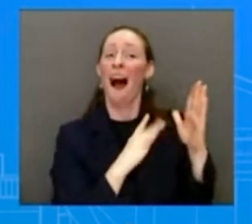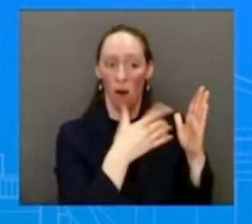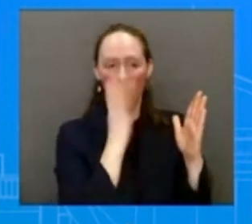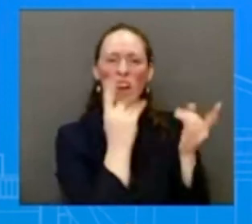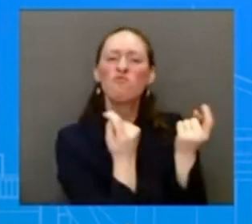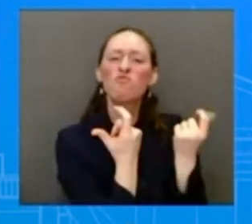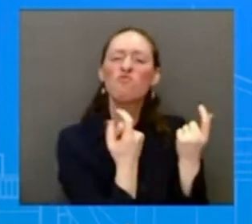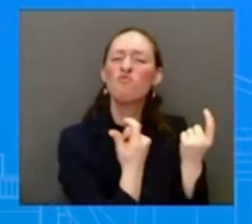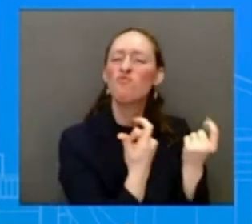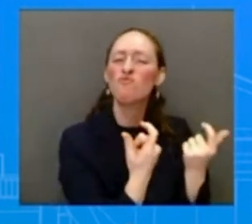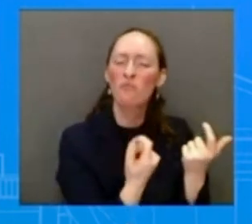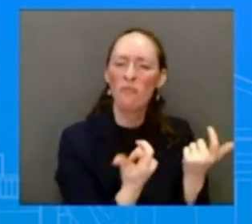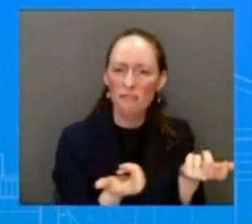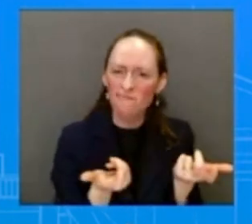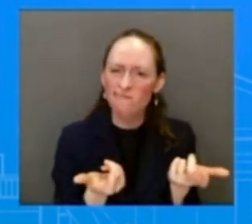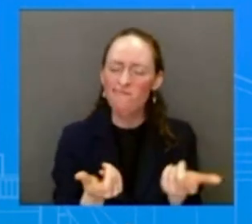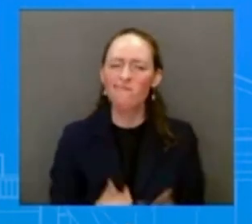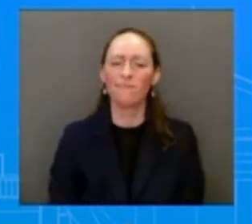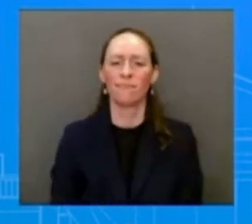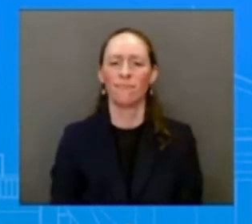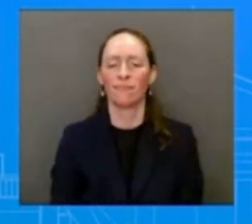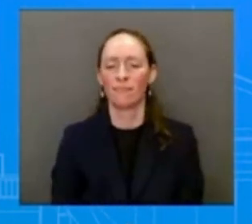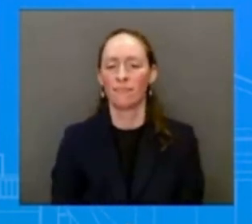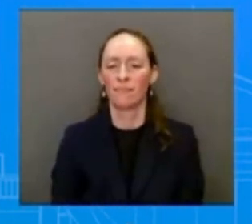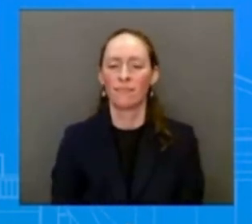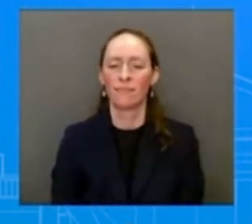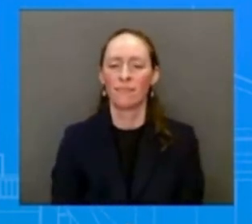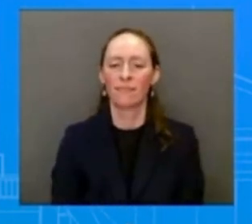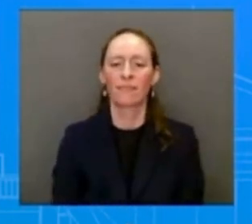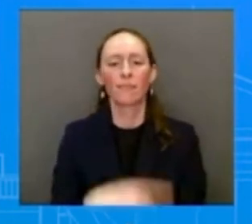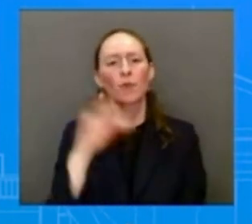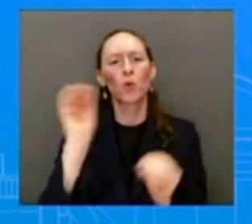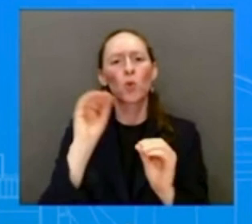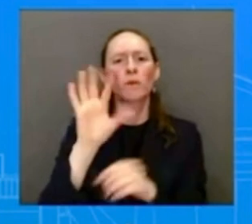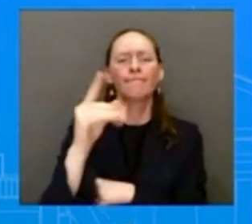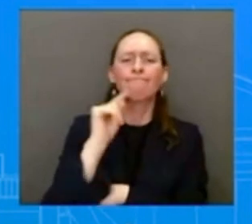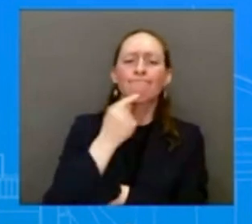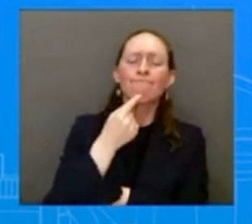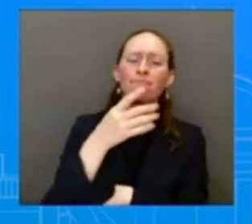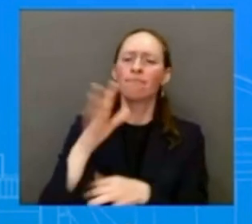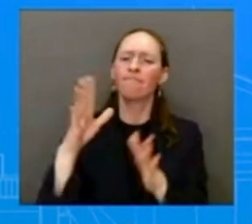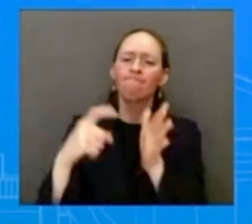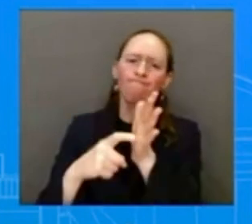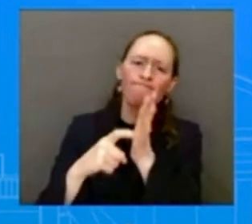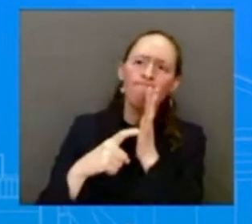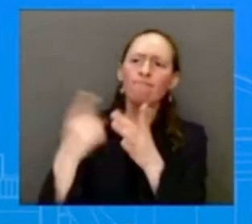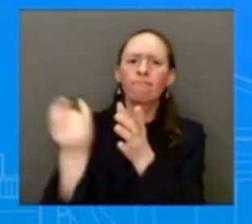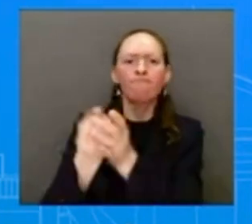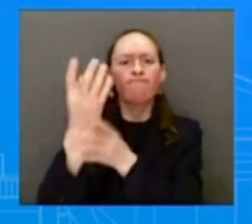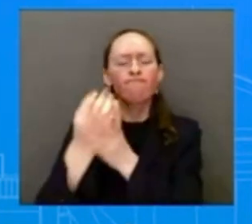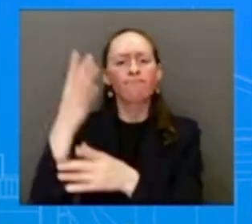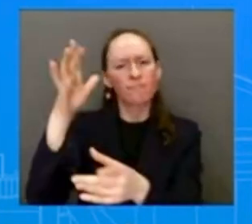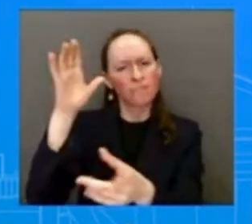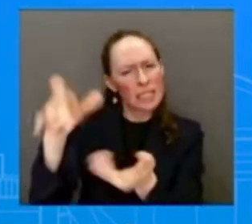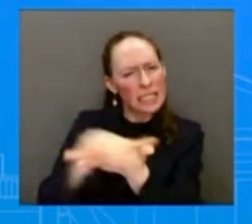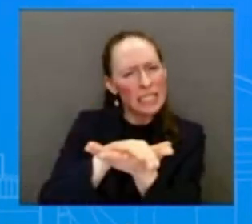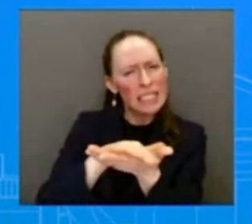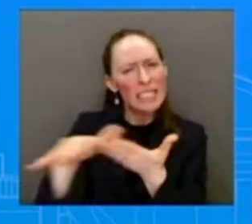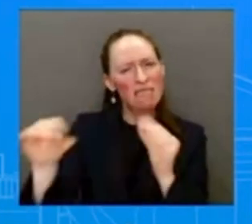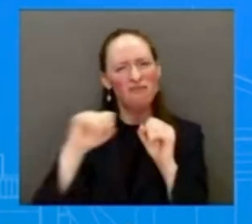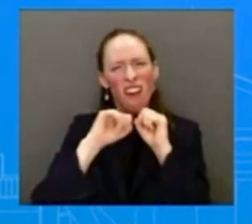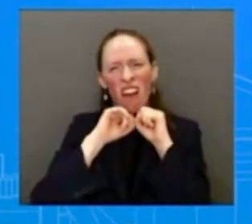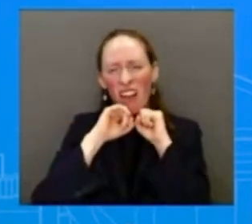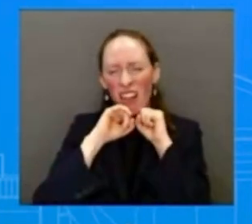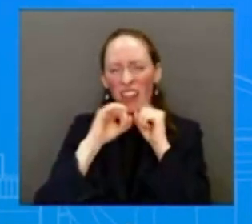pollution control requirements that prohibit big companies from polluting the air we breathe. And it will allow petroleum